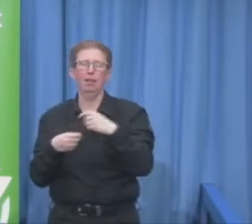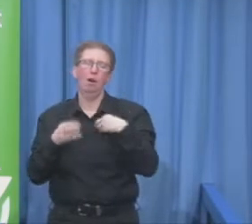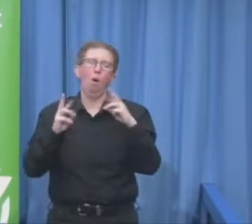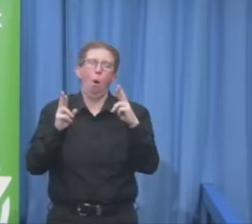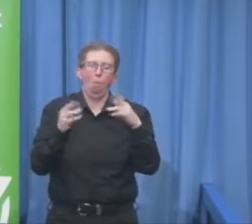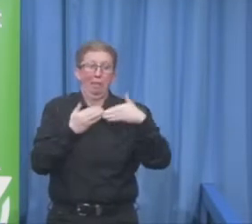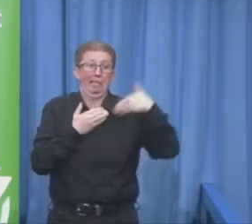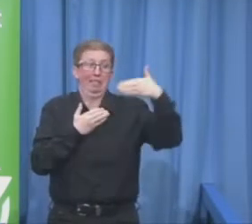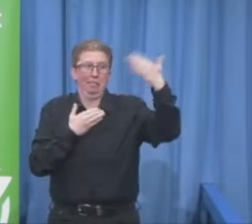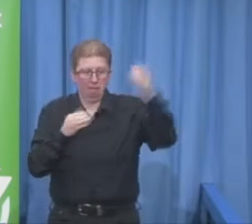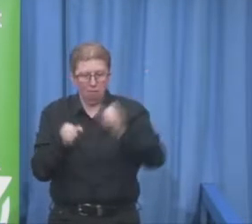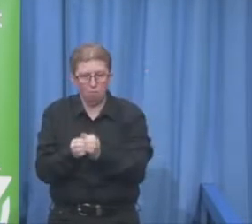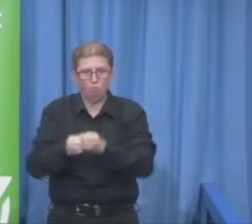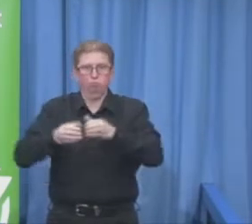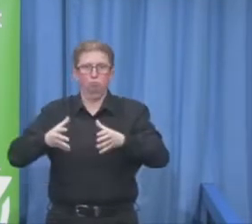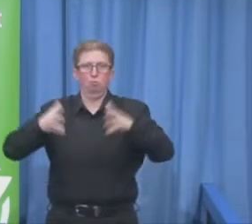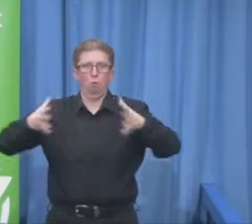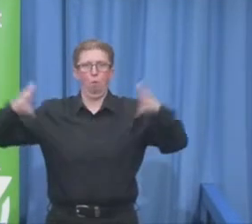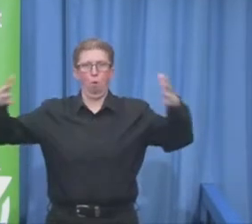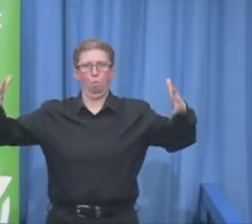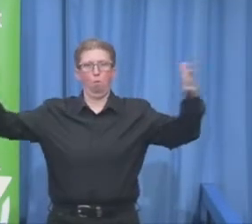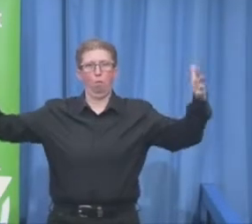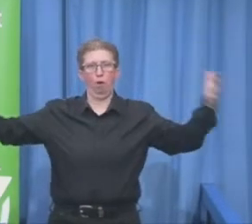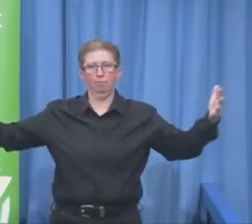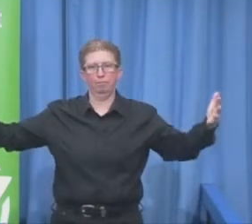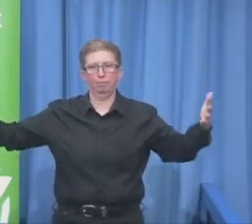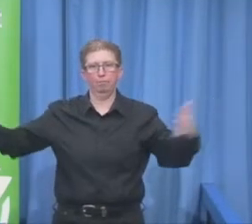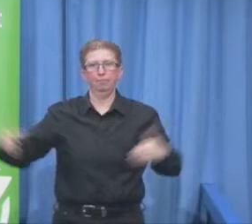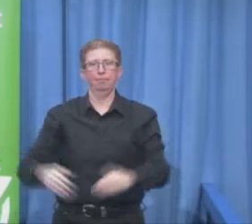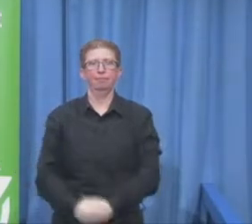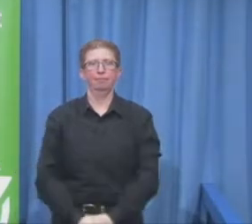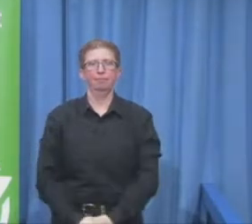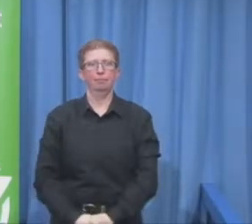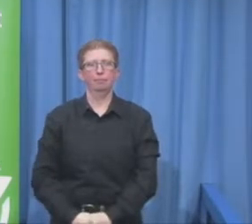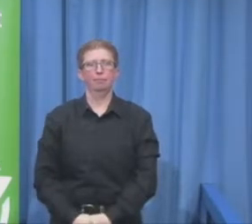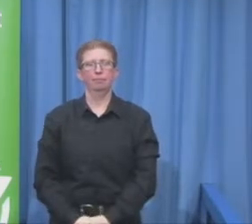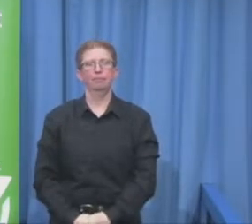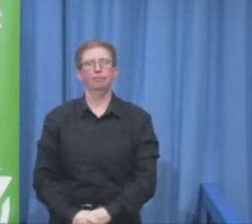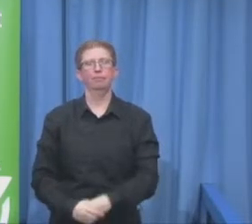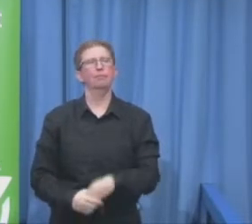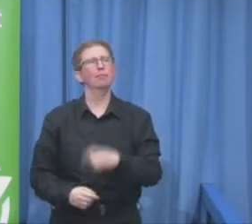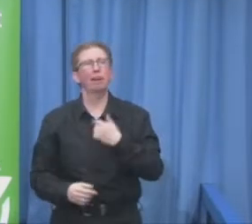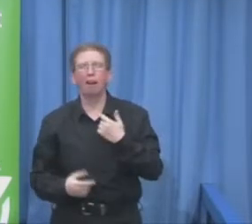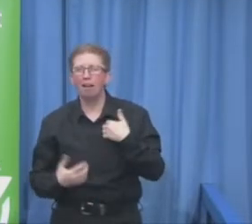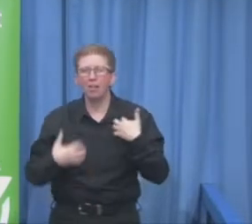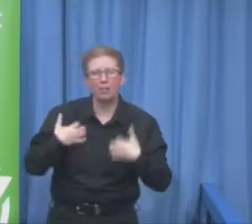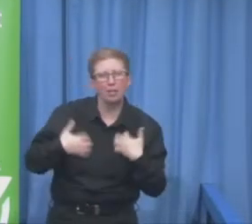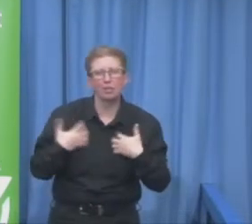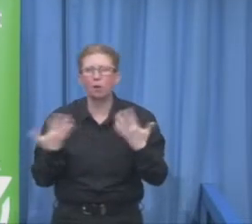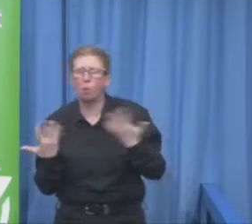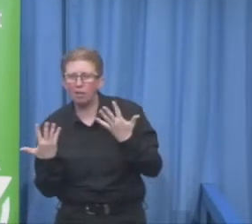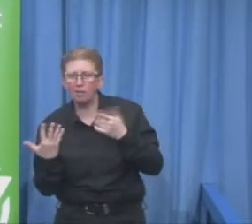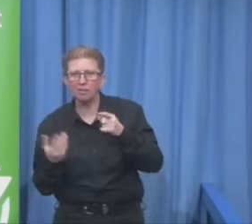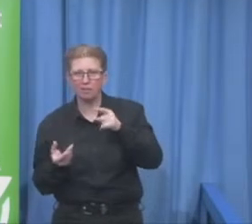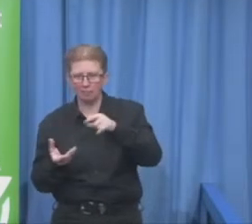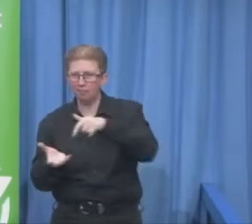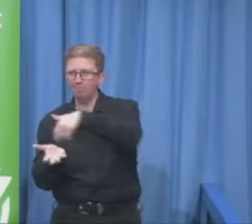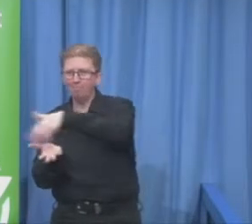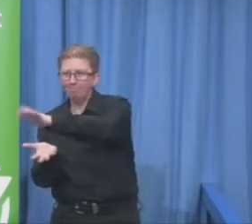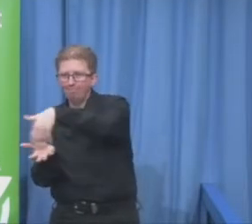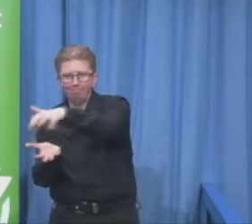But more interesting so the results. In the report and also the website of the Zero Project